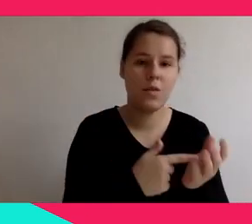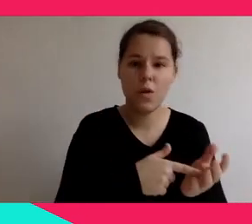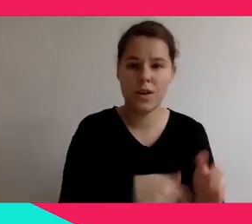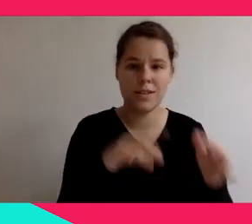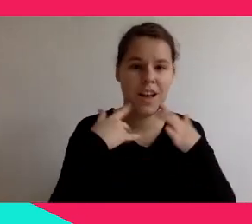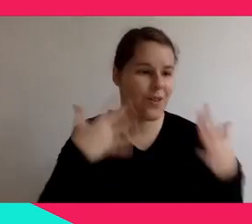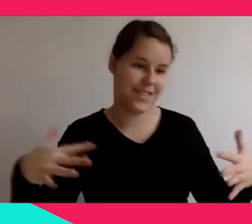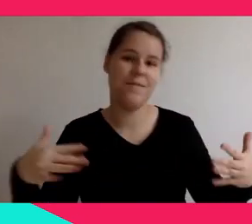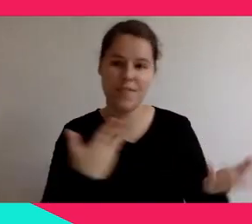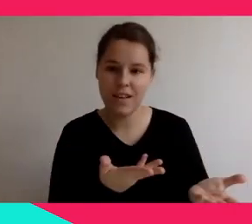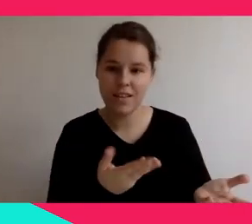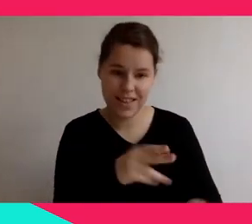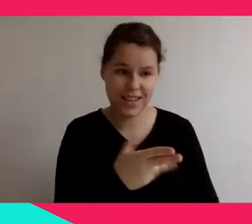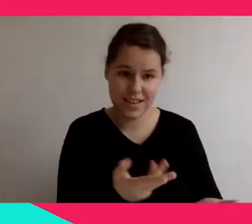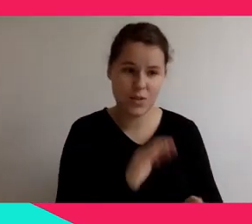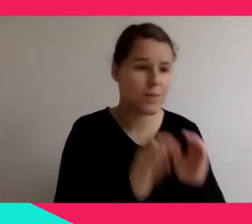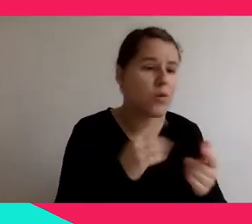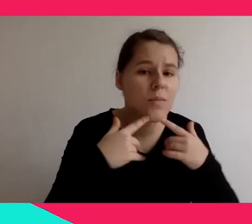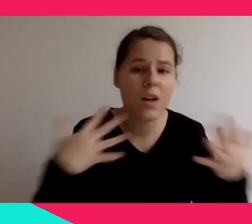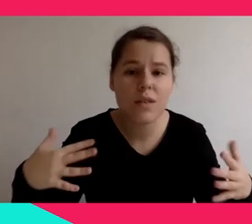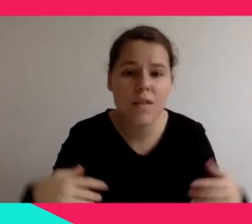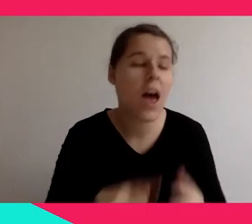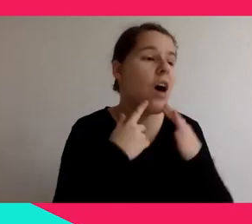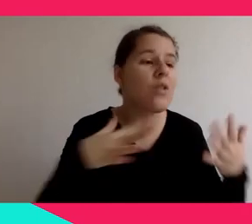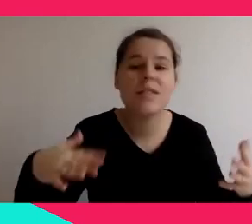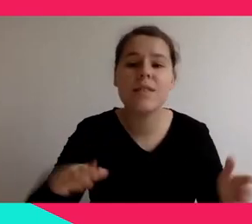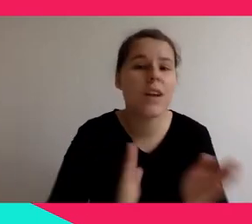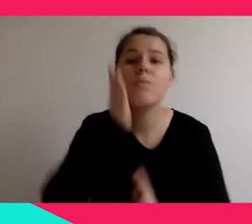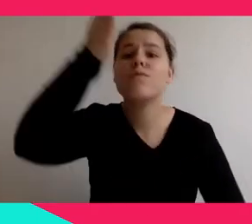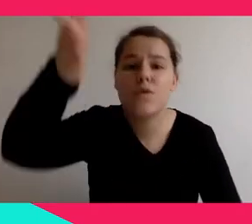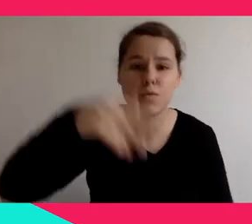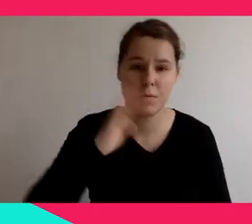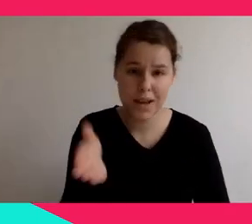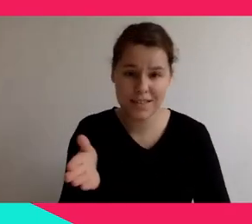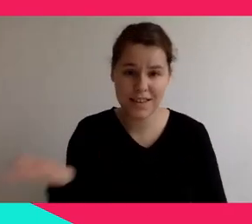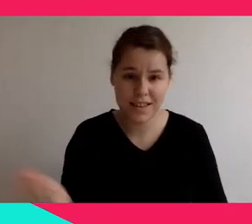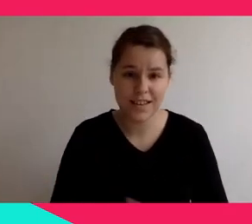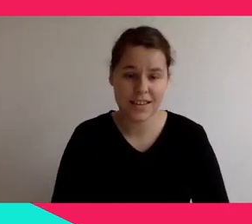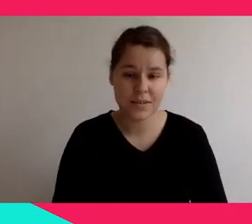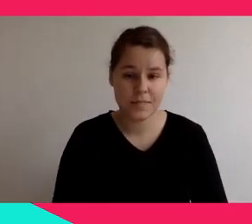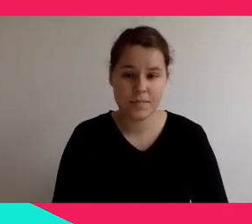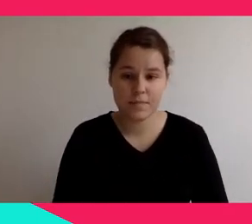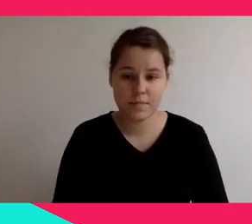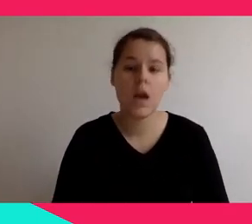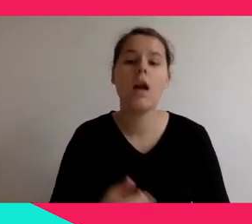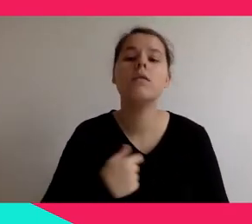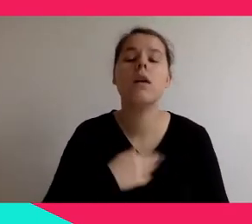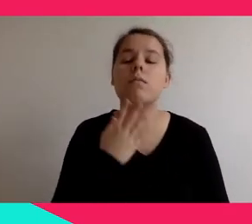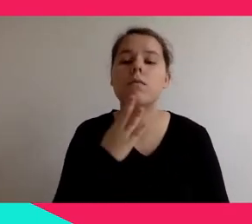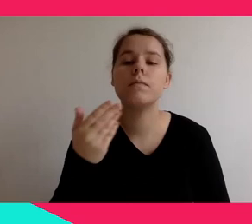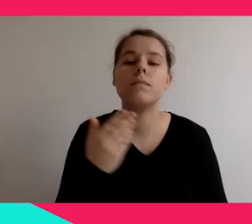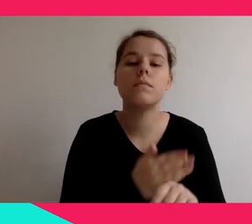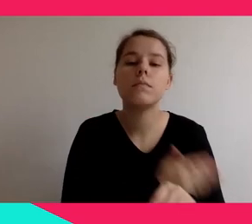also the future because of everything I said before about immersive experiences and their role in the museum ecosystem.